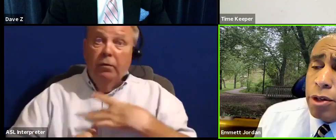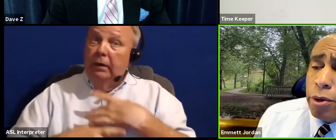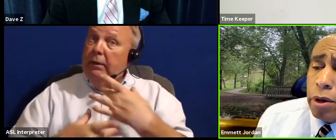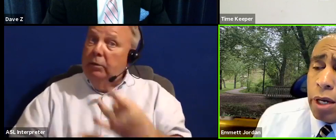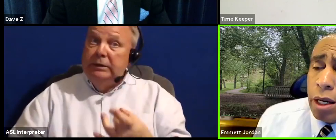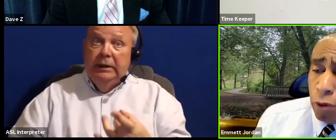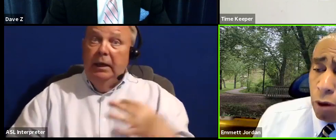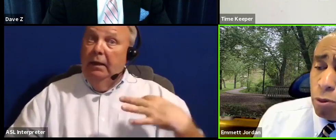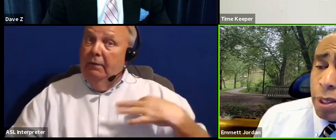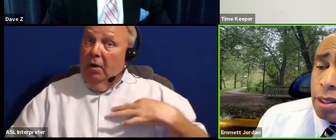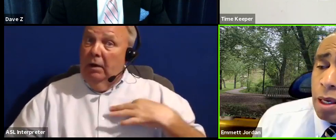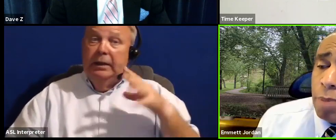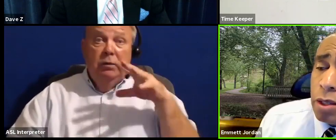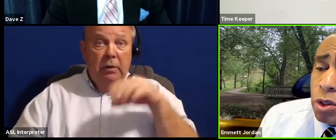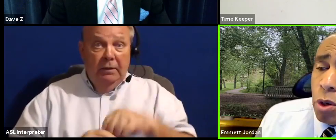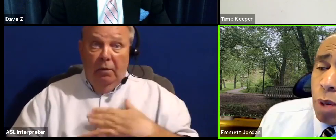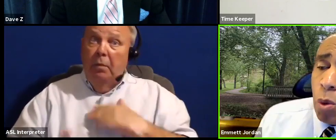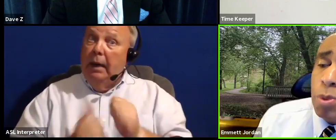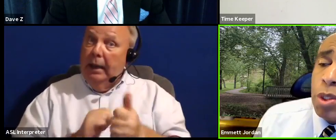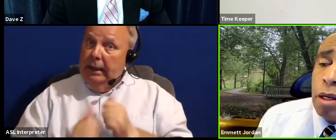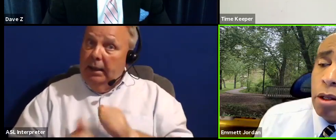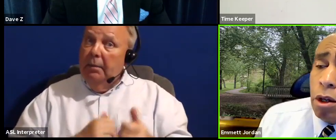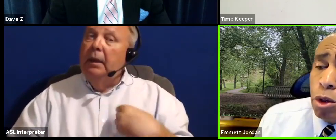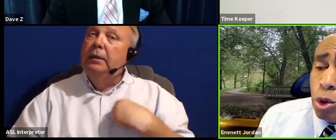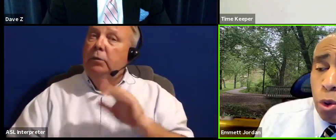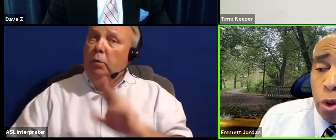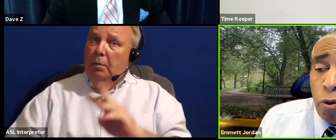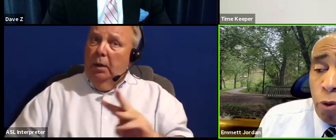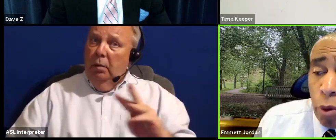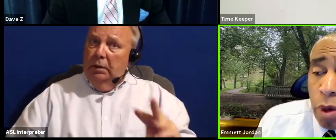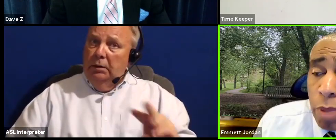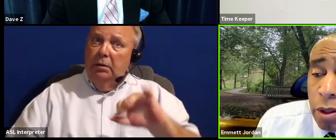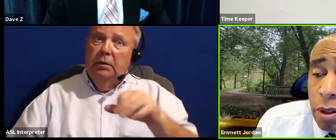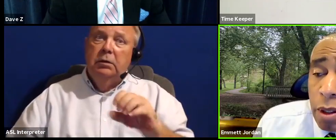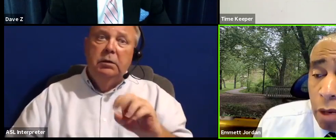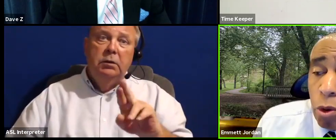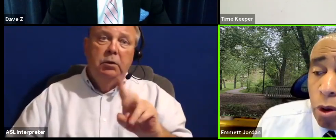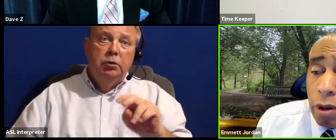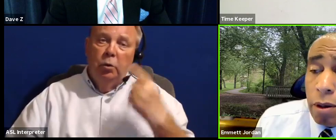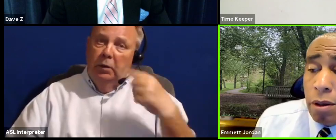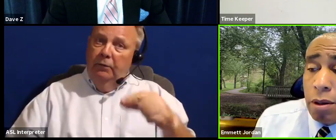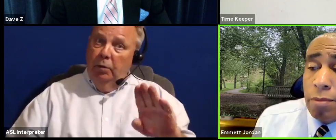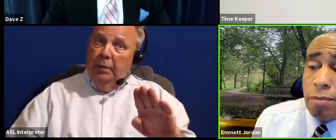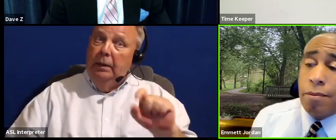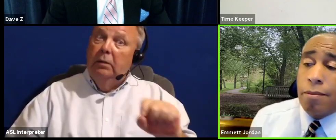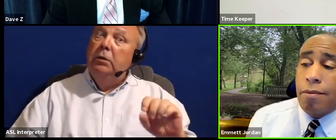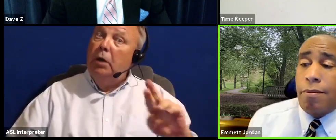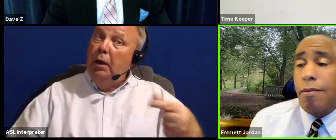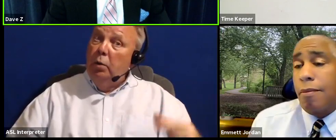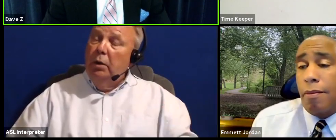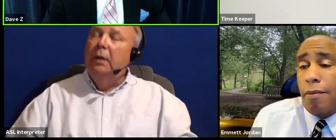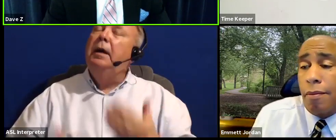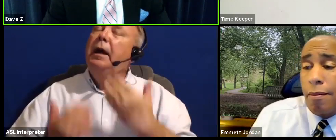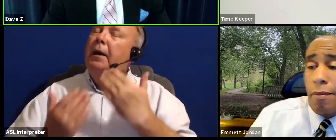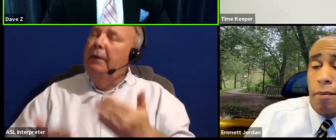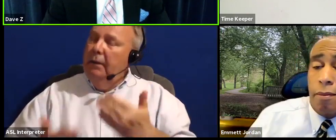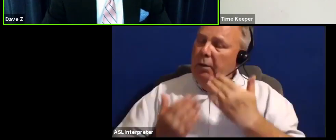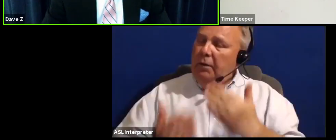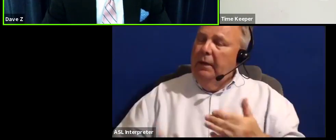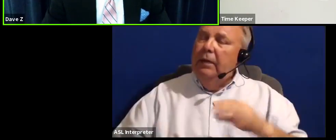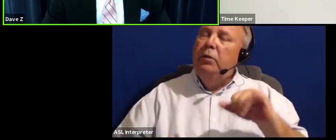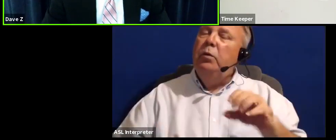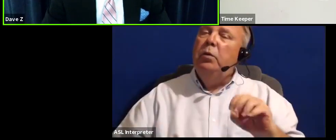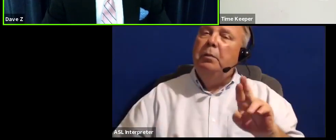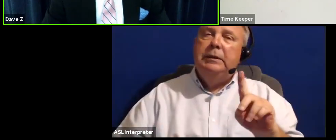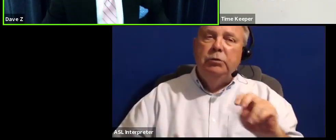volunteering or getting involved with my campaign, just go to my website, jordanforgreenbelt.org. Thank you. Thank you, Mr. Jordan.